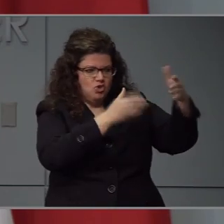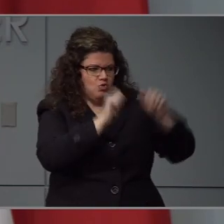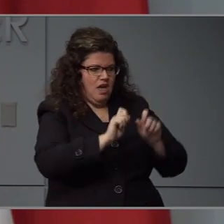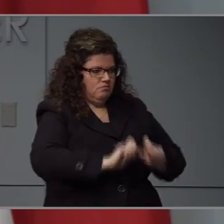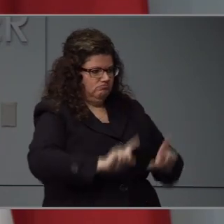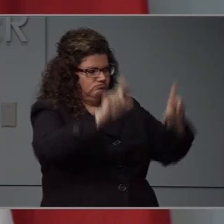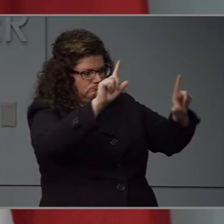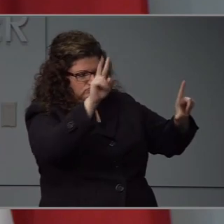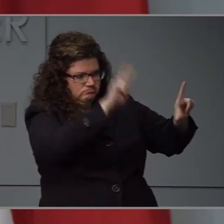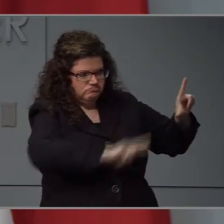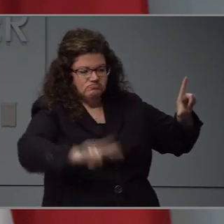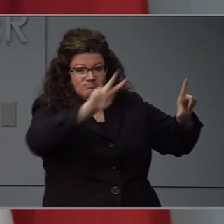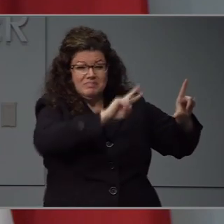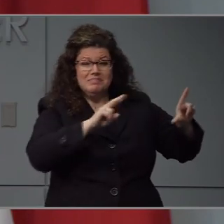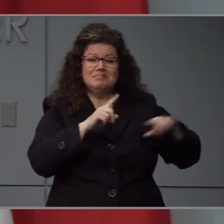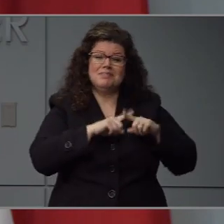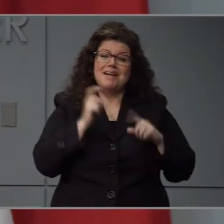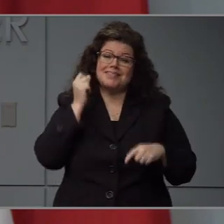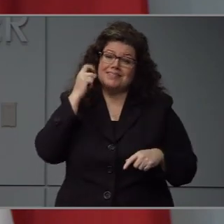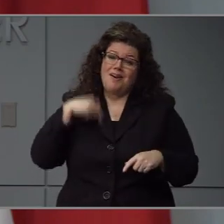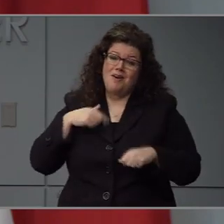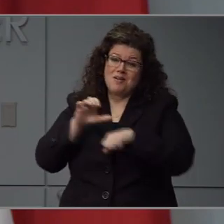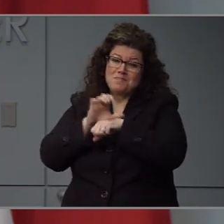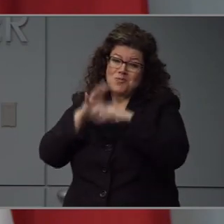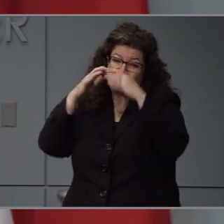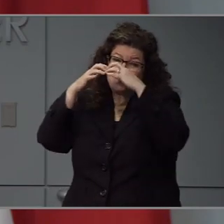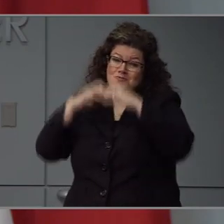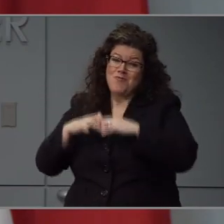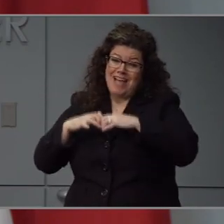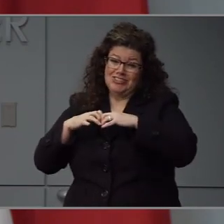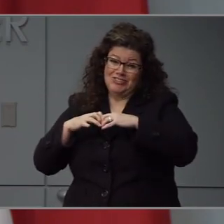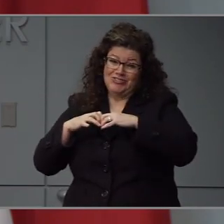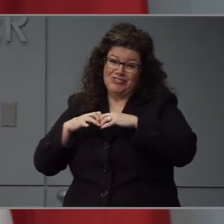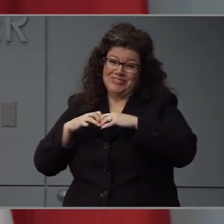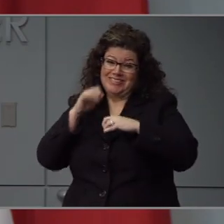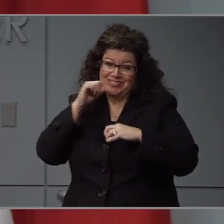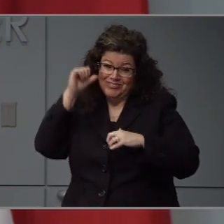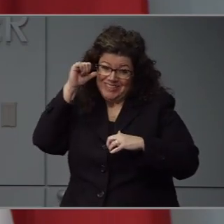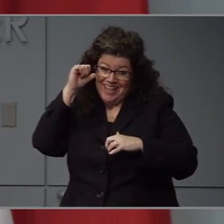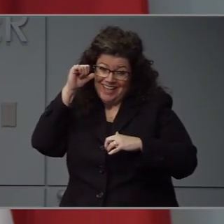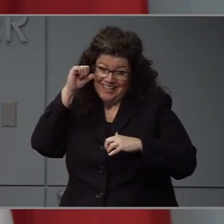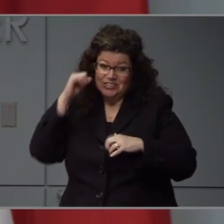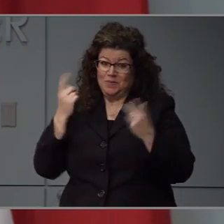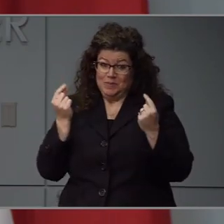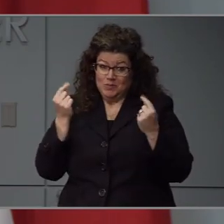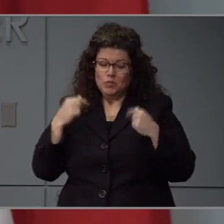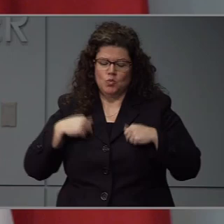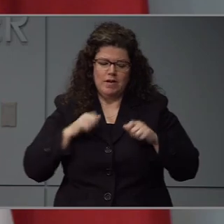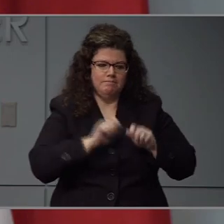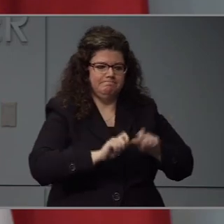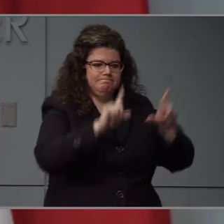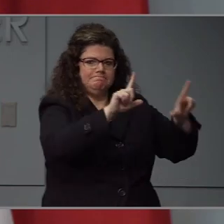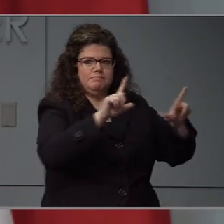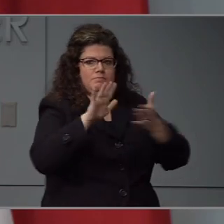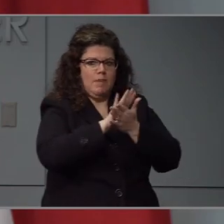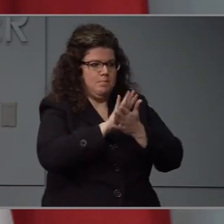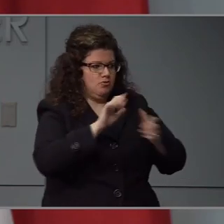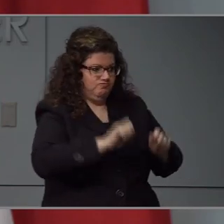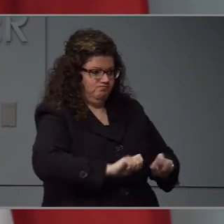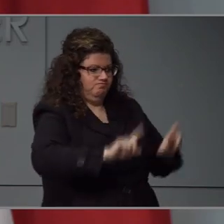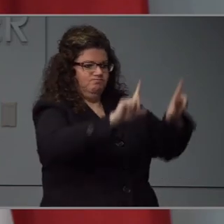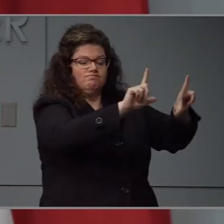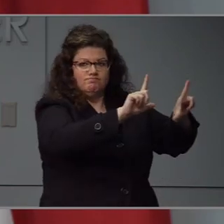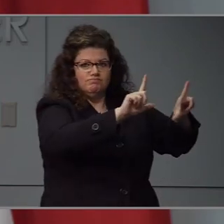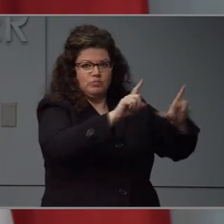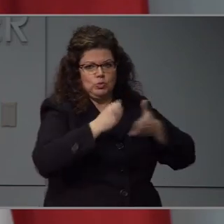data that the server crashed. So we went ahead and posted that data as a document, as a stopgap